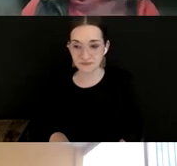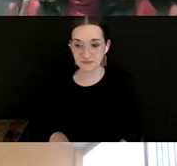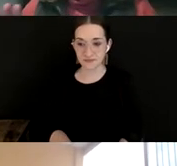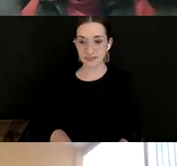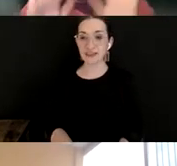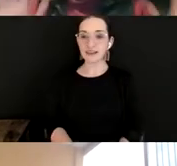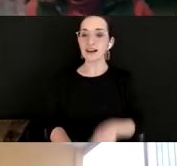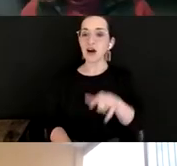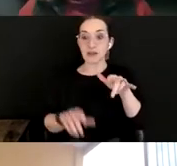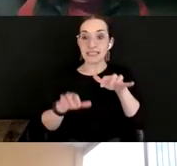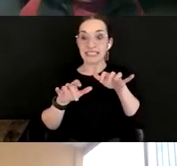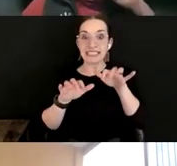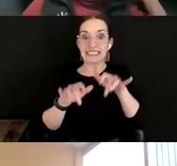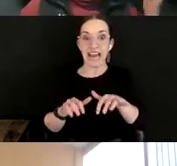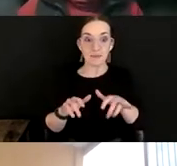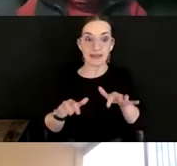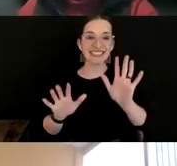Okay, you're typing frantically, take your time.